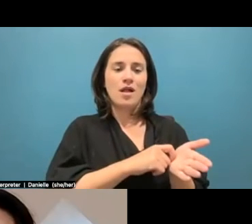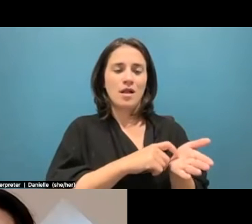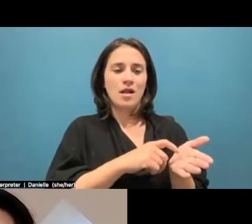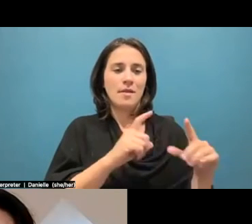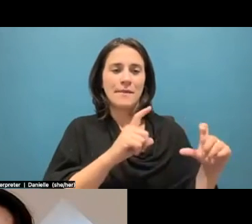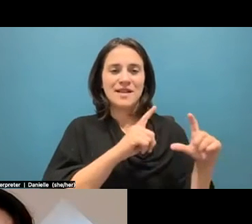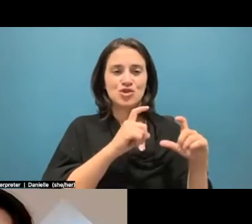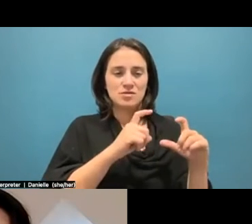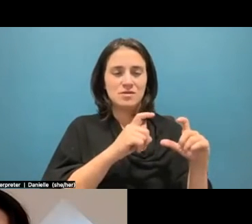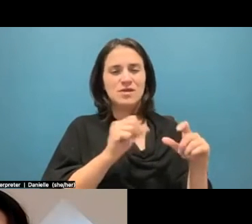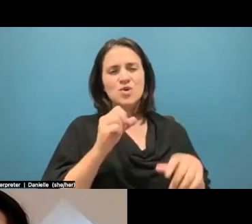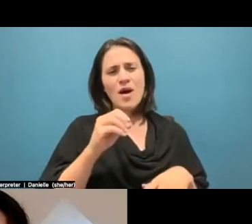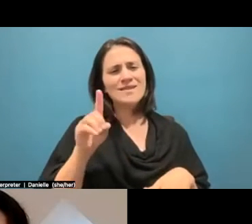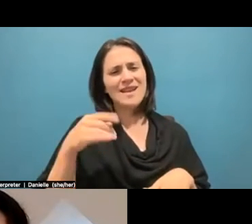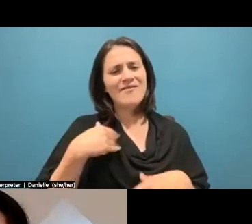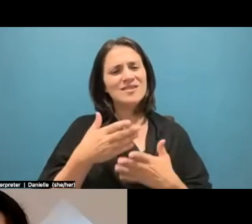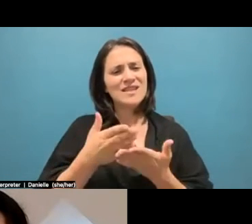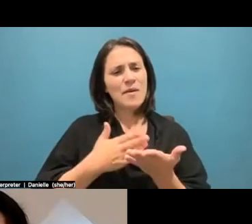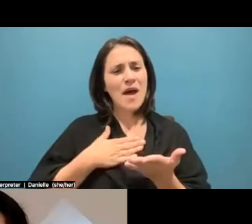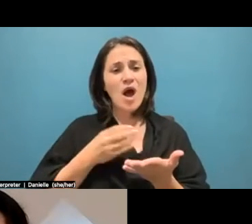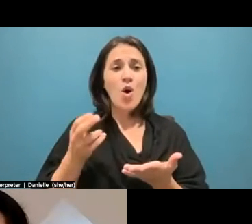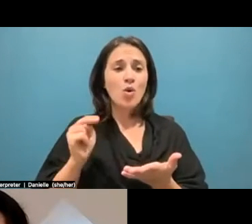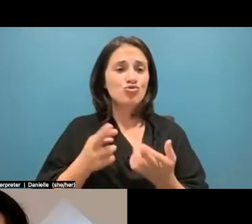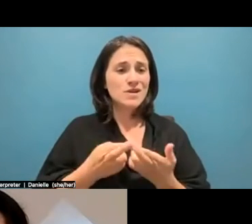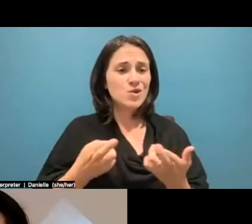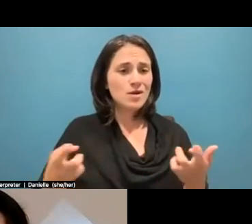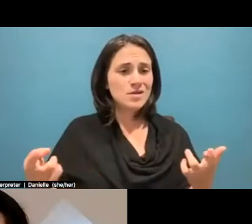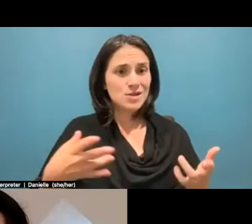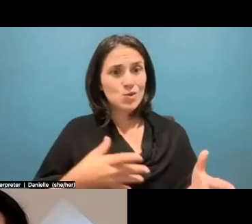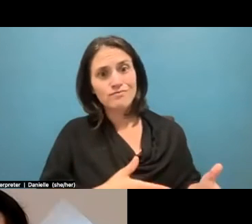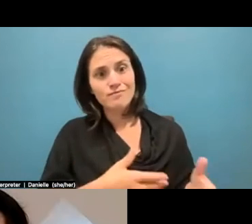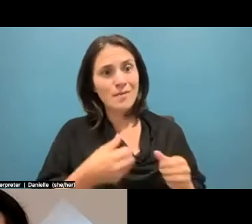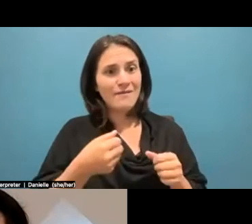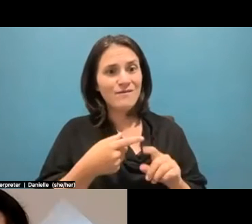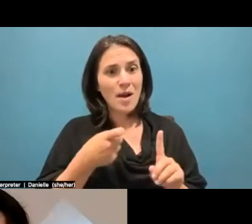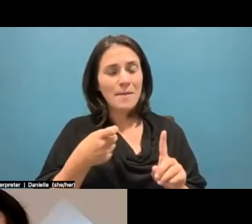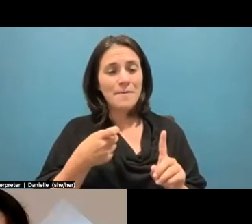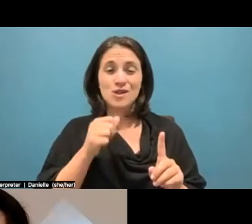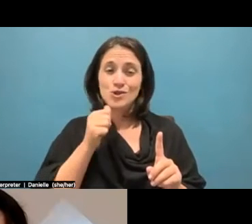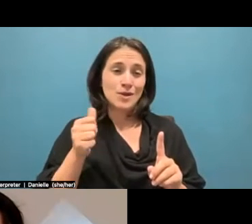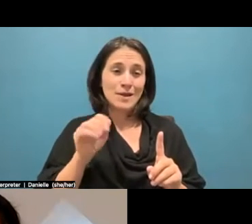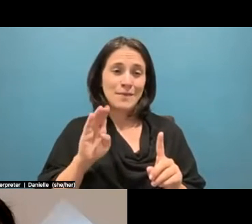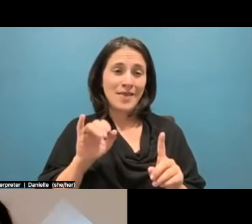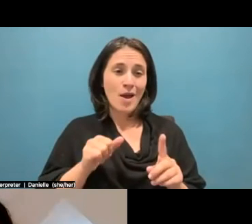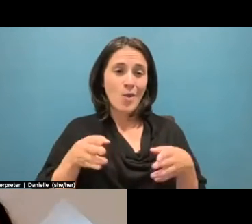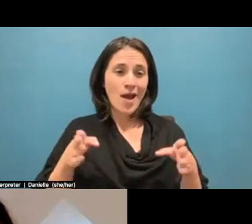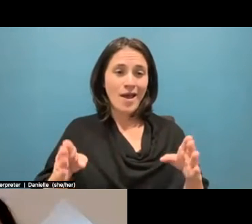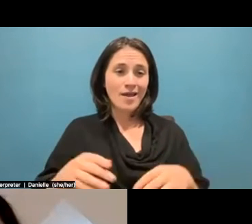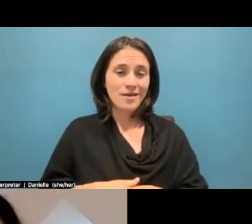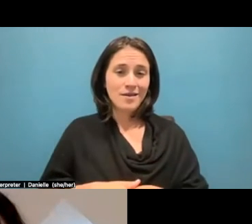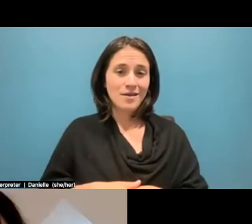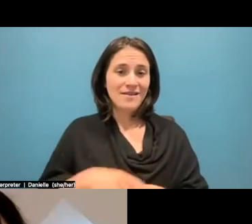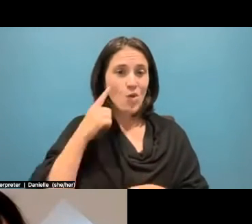from, which is kind of ridiculous, because it shouldn't be like that. But that's just where we are as journalists these days, especially if you're freelance.